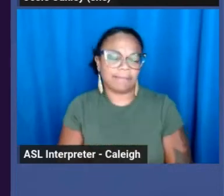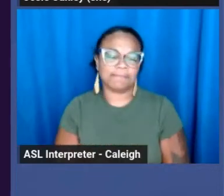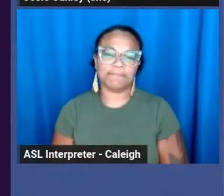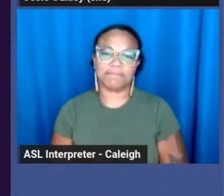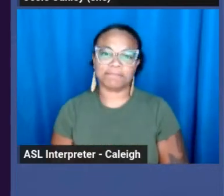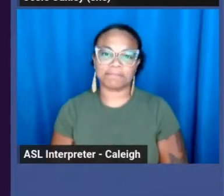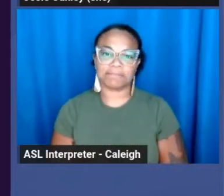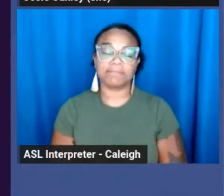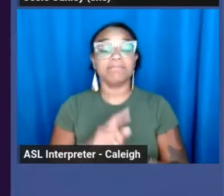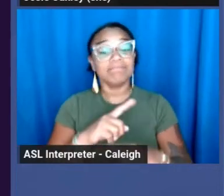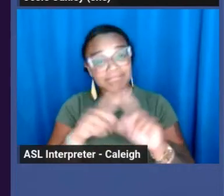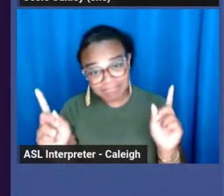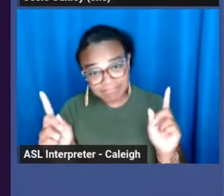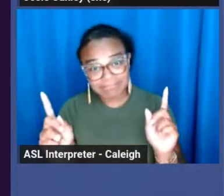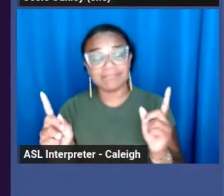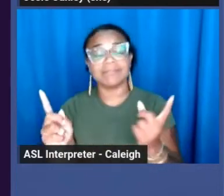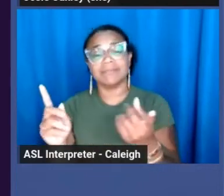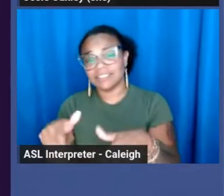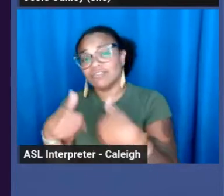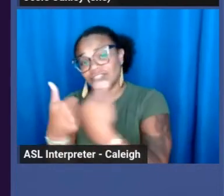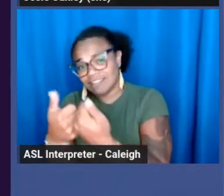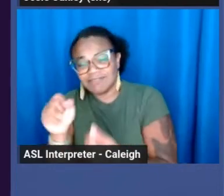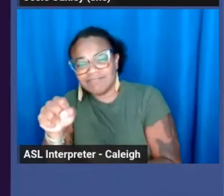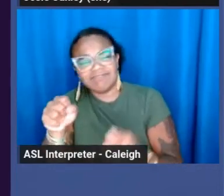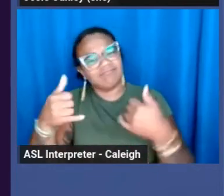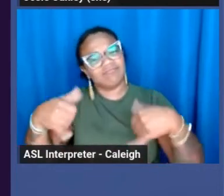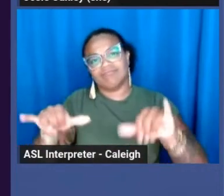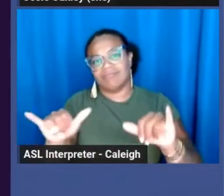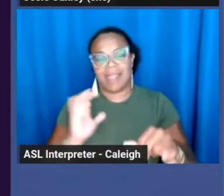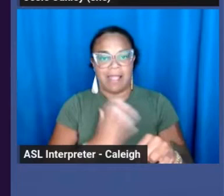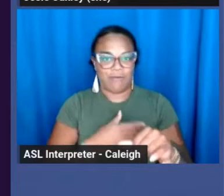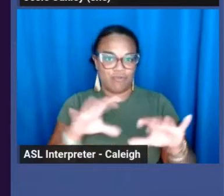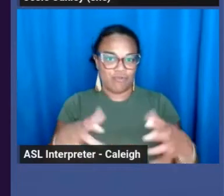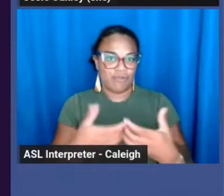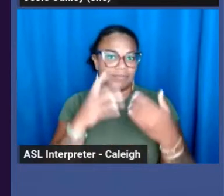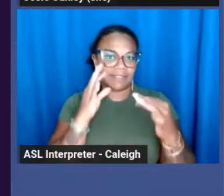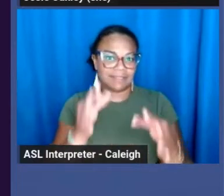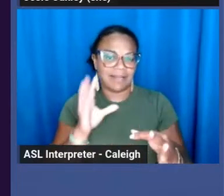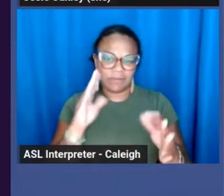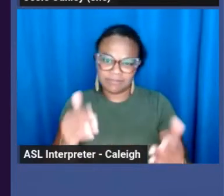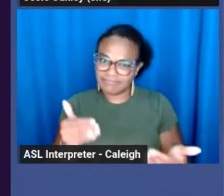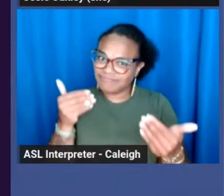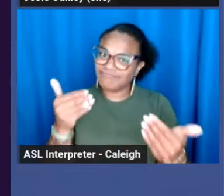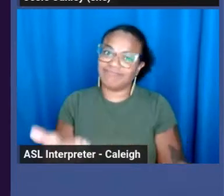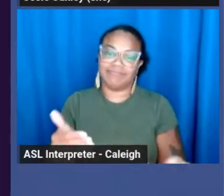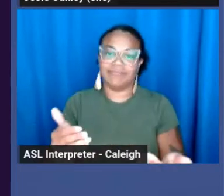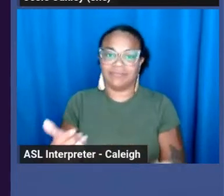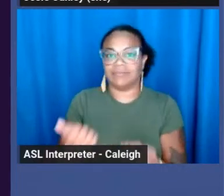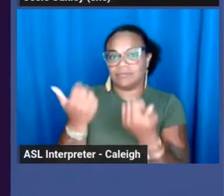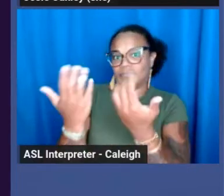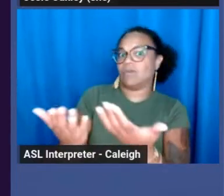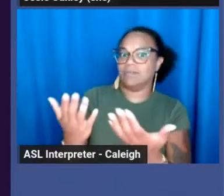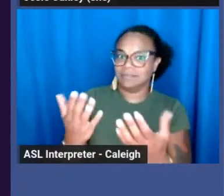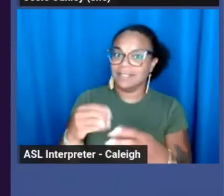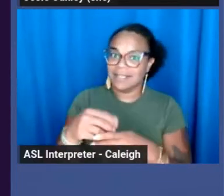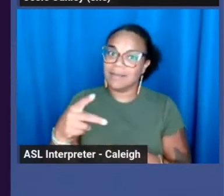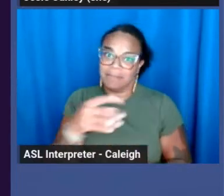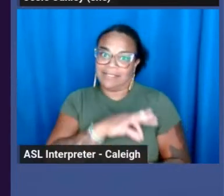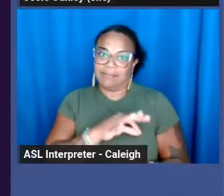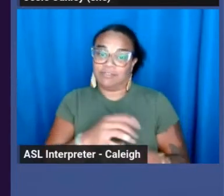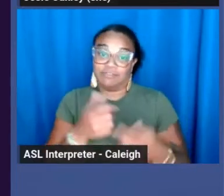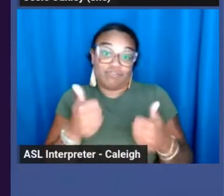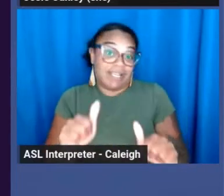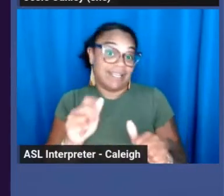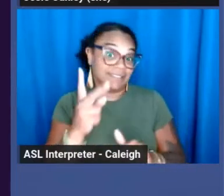But despite all of these challenges, our group decided to go ahead and introduce this approach in Pittsburgh to try to make it happen.